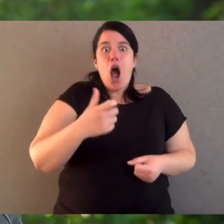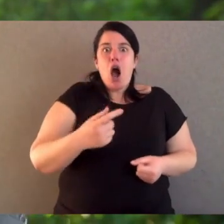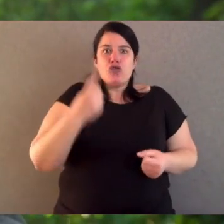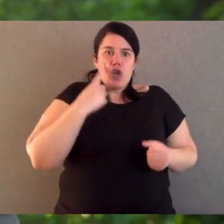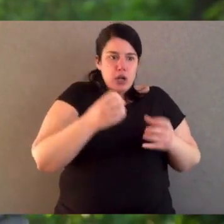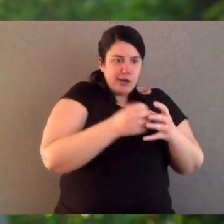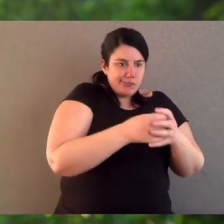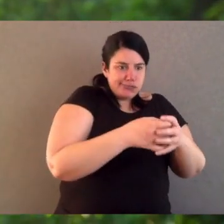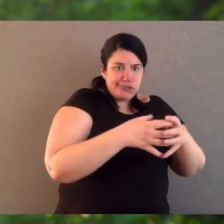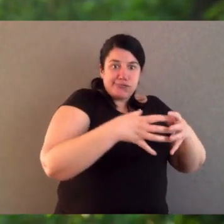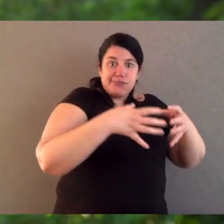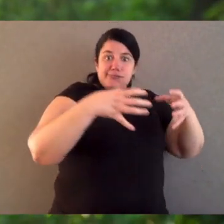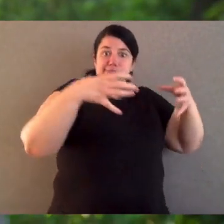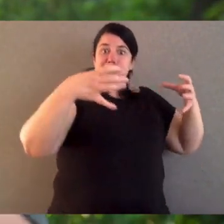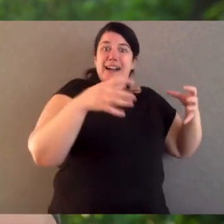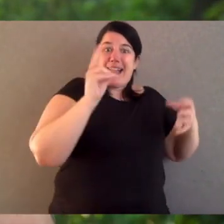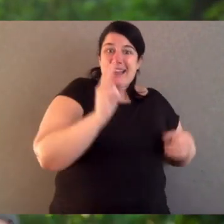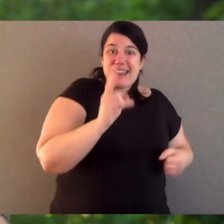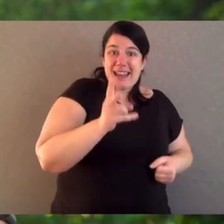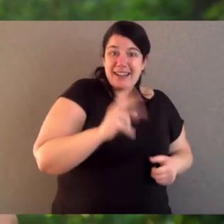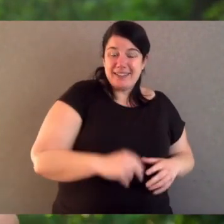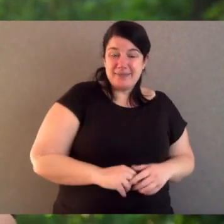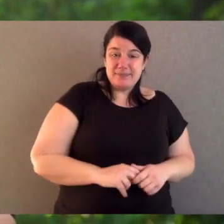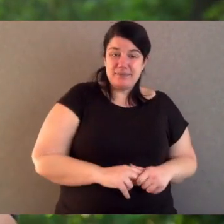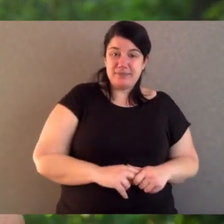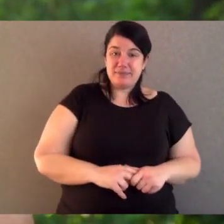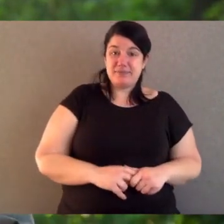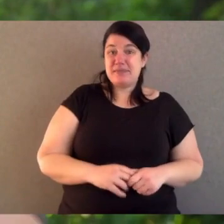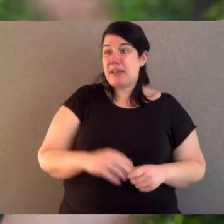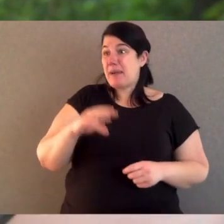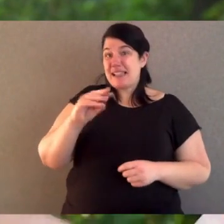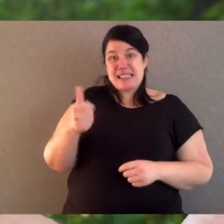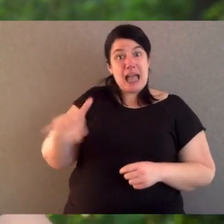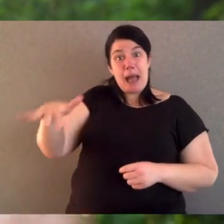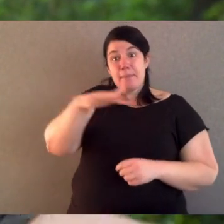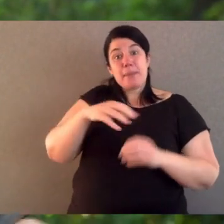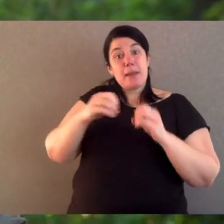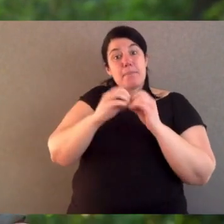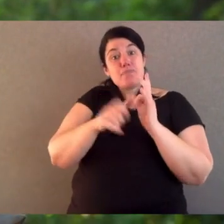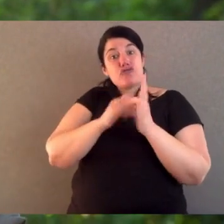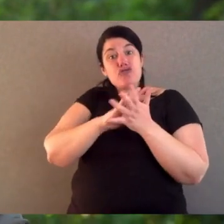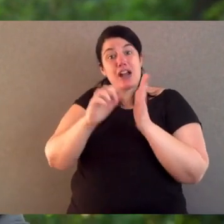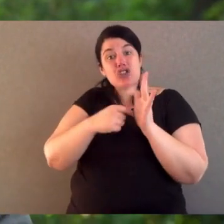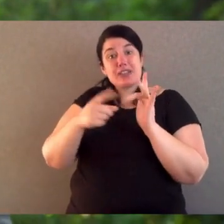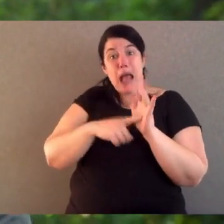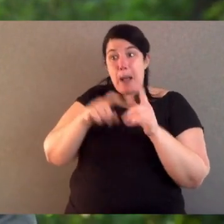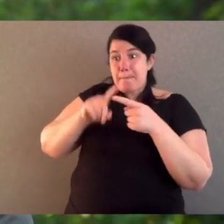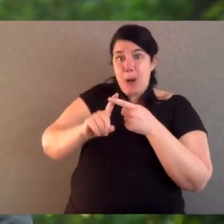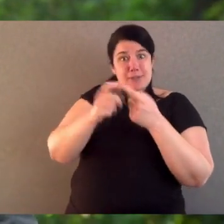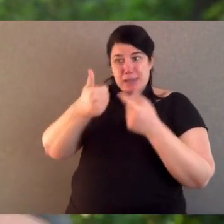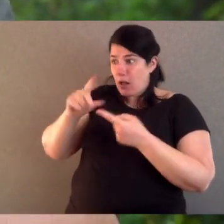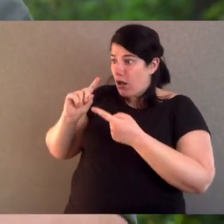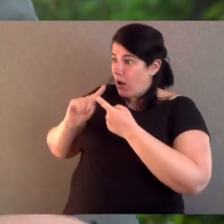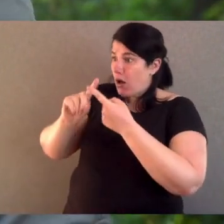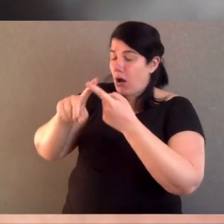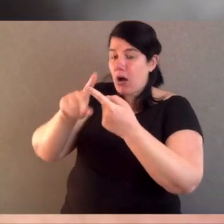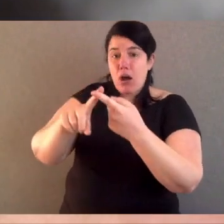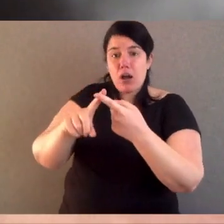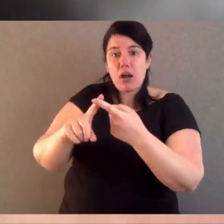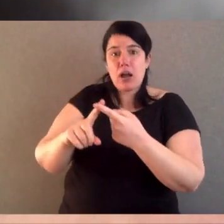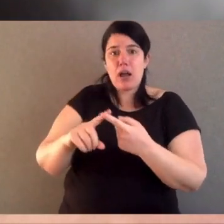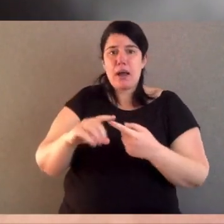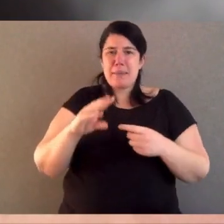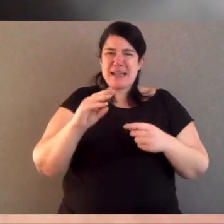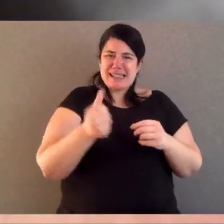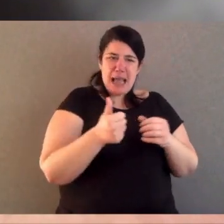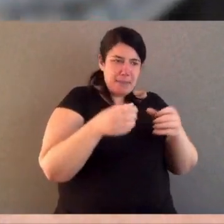conservation work to help the species. But some species are still doing okay, like brushtail possums. But others that have a more